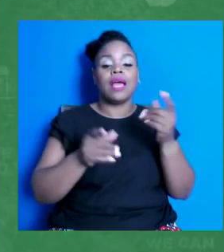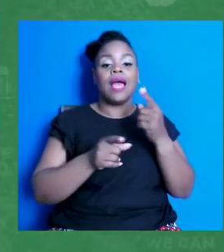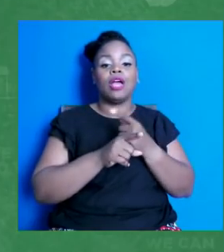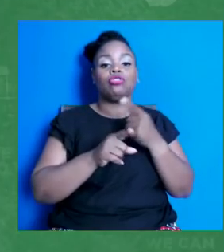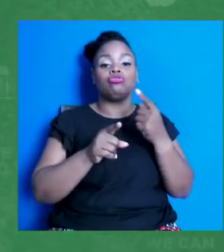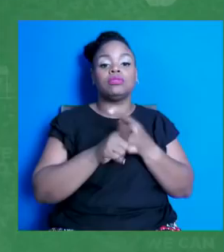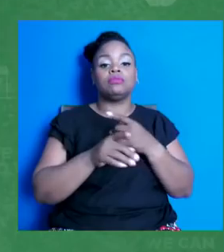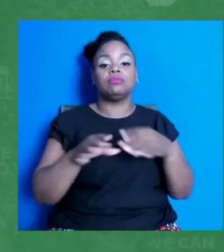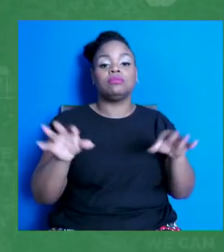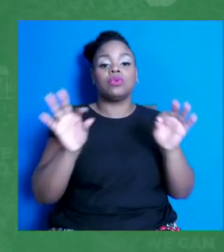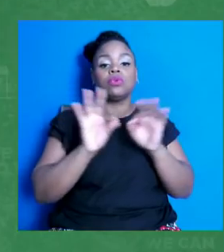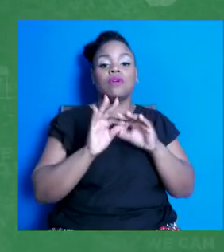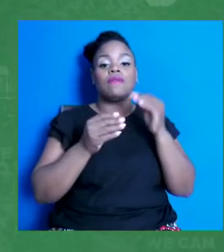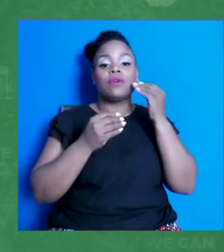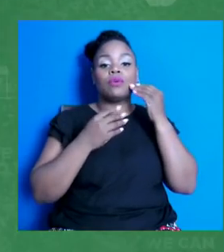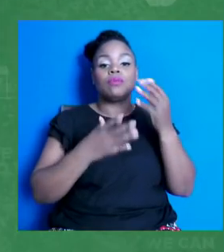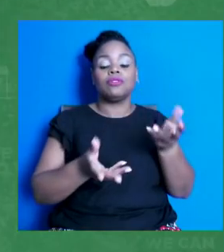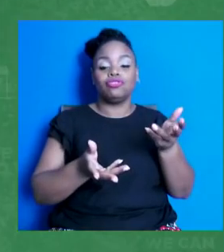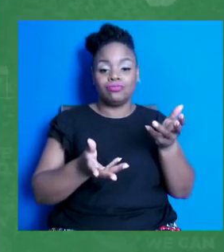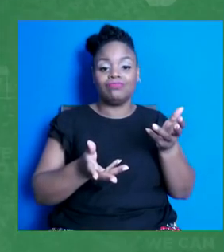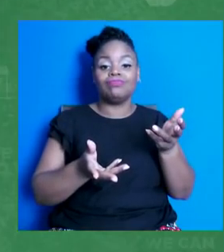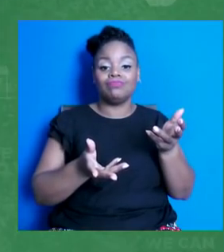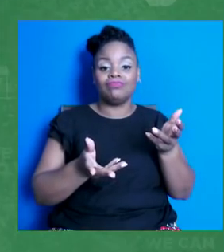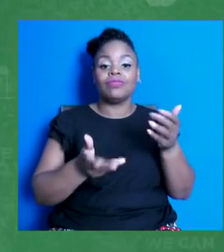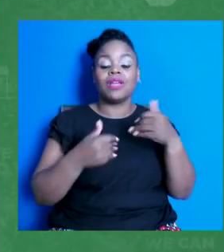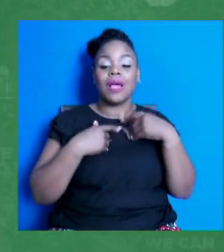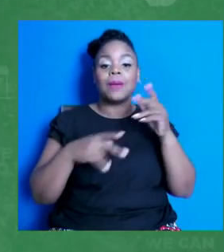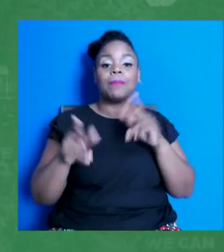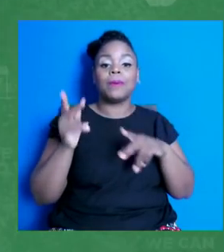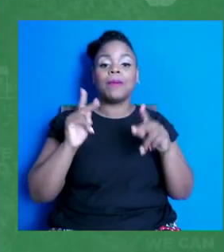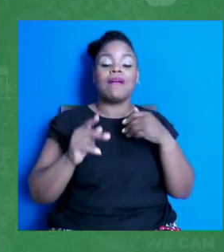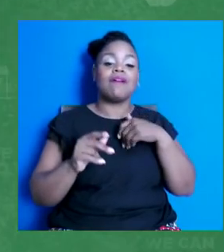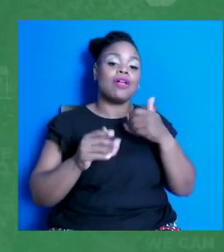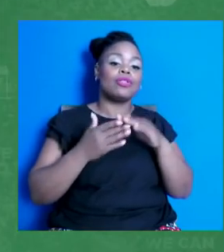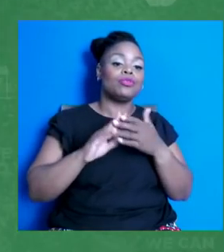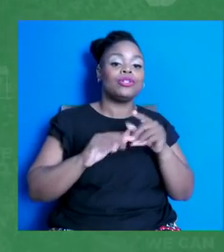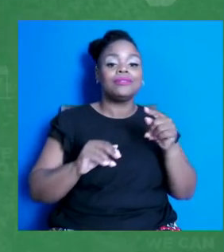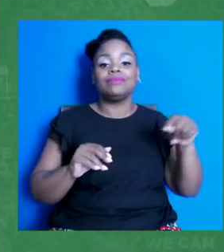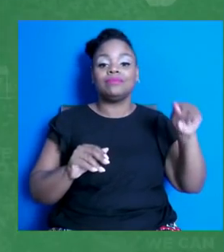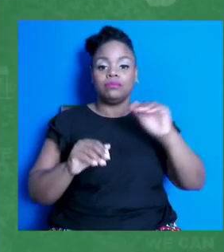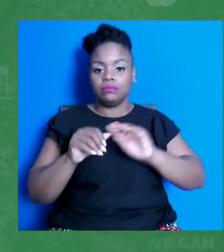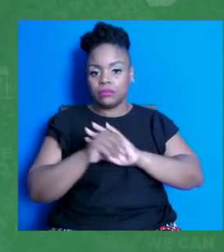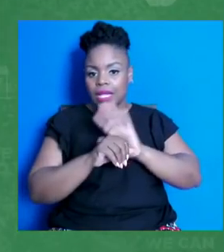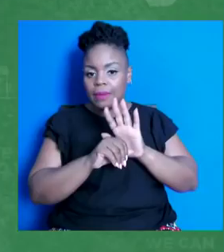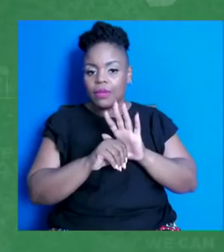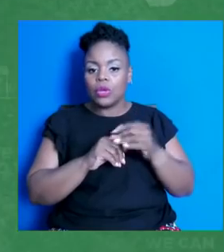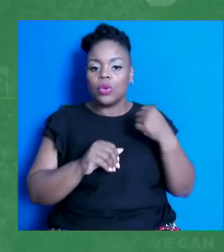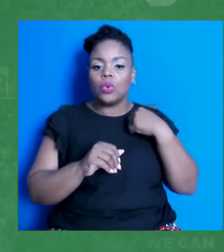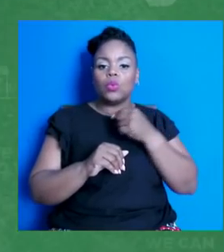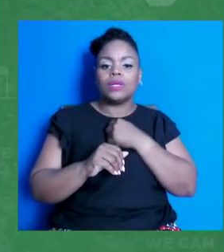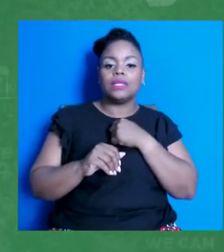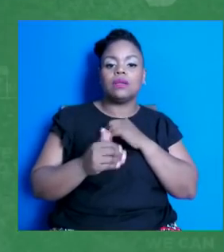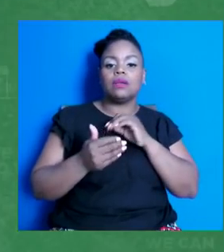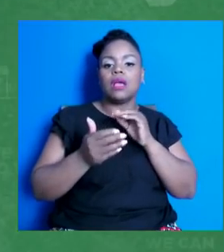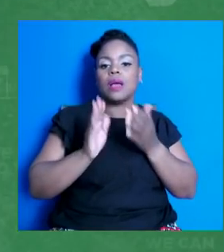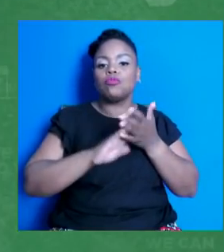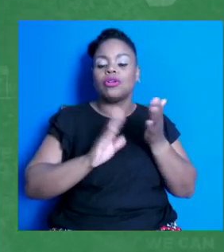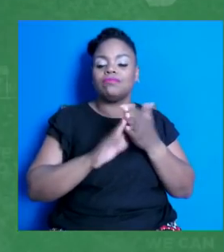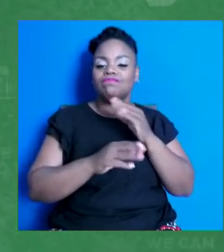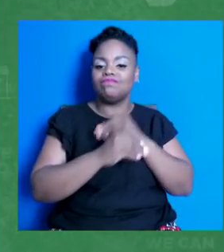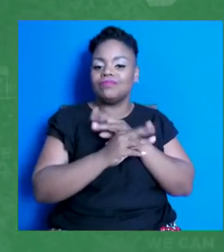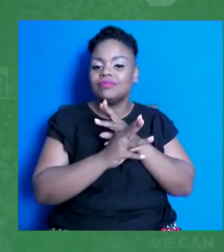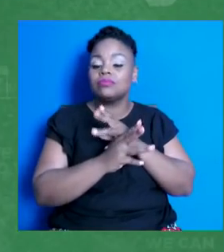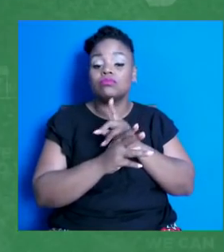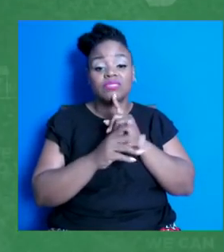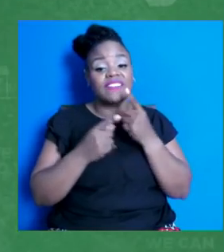community members. Our format suited the pandemic environment well because we operate digitally, and we have found that this is a very effective way to communicate and